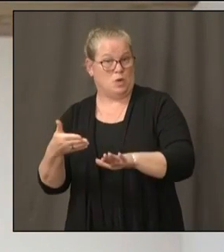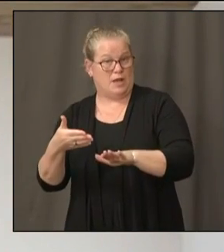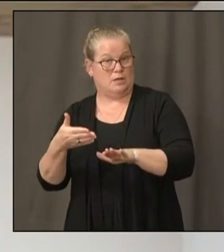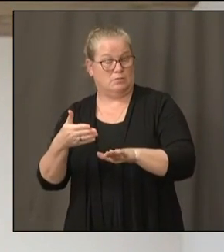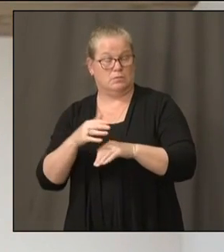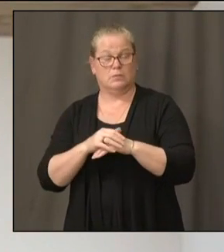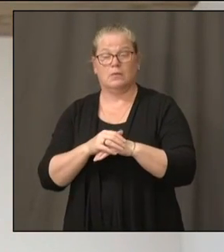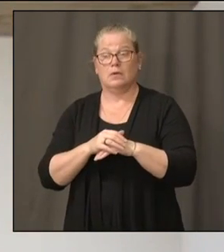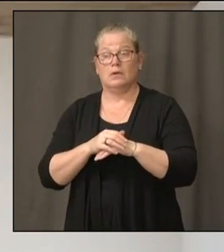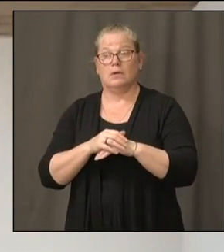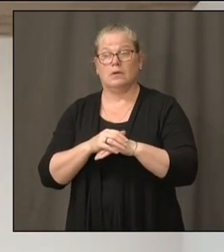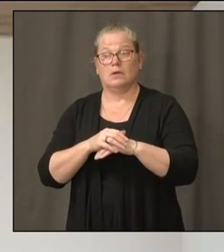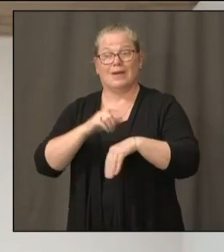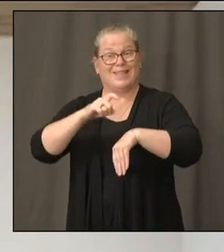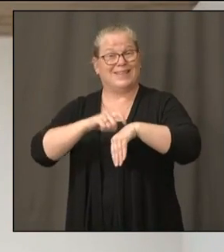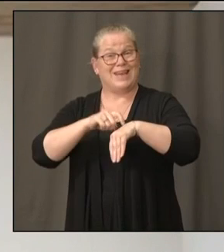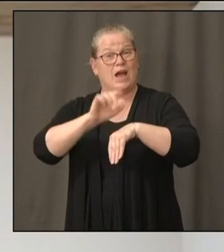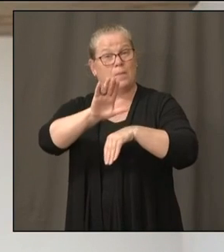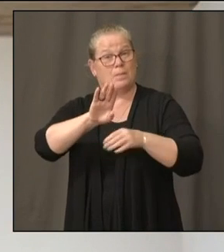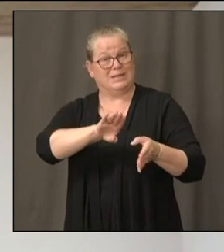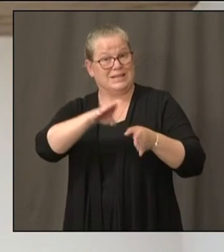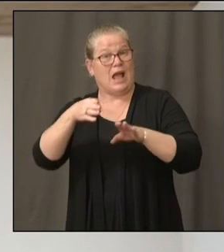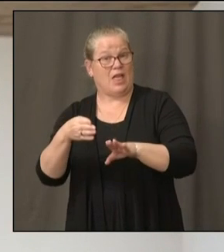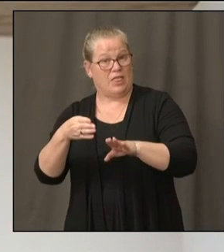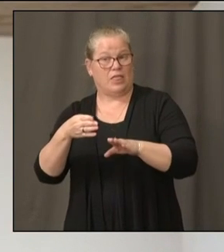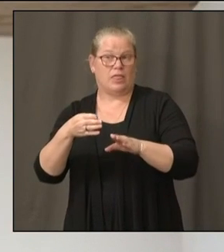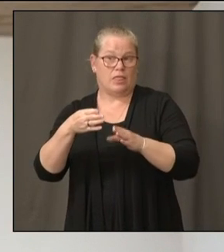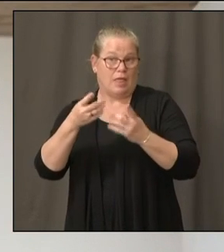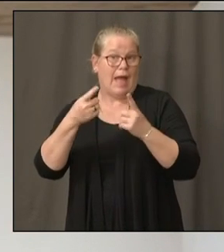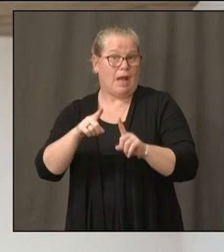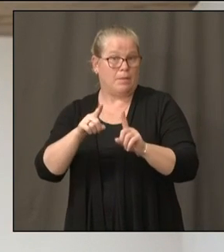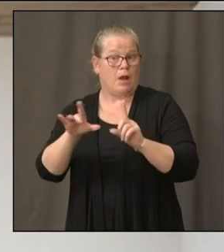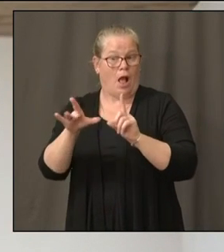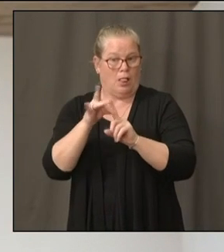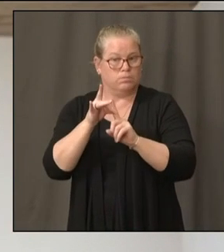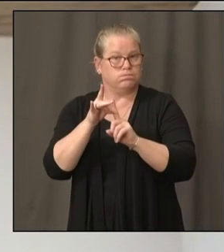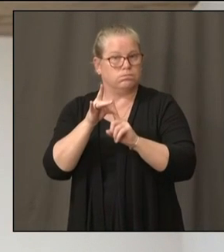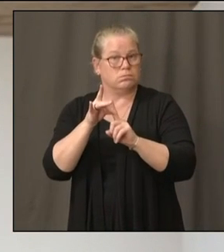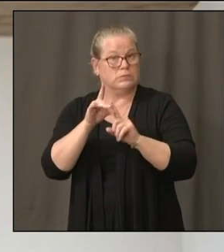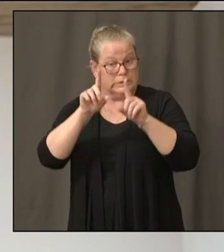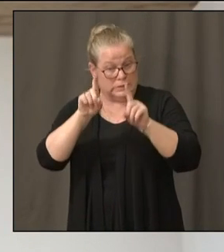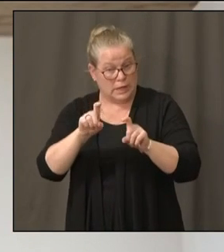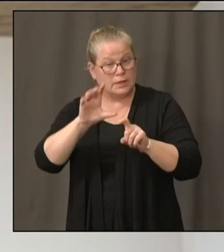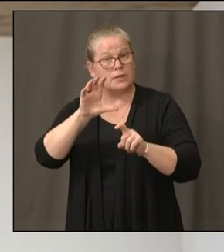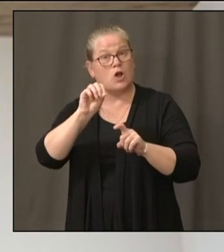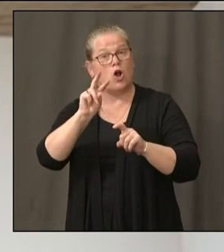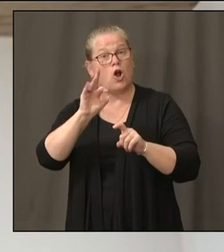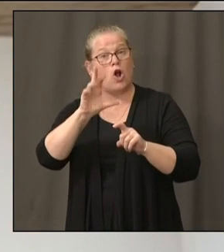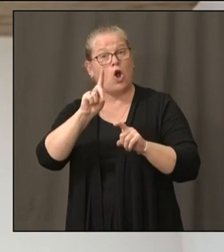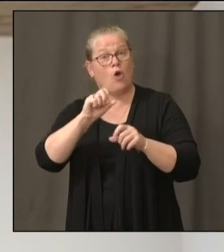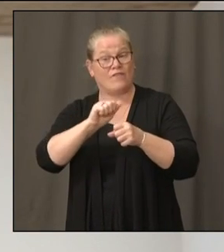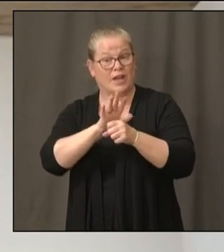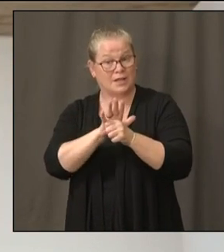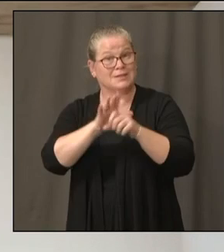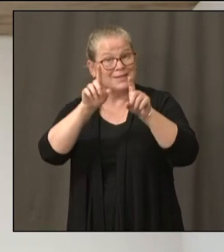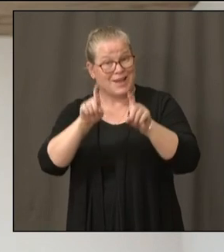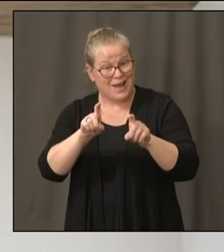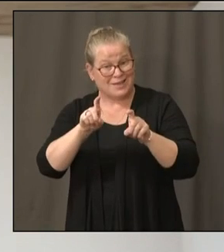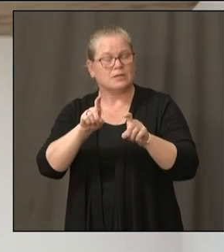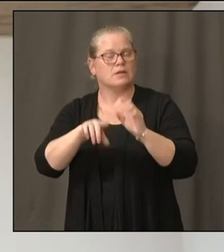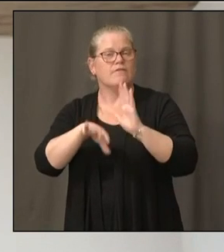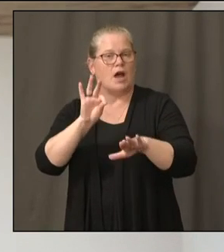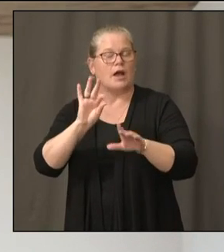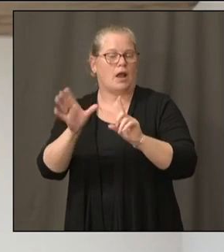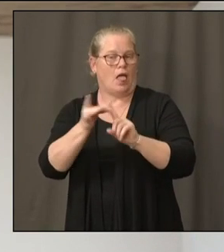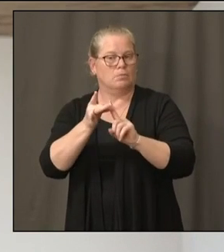positive test for COVID-19 virus, SARS-CoV-2 virus. And what we found, not just in